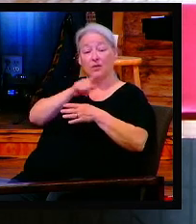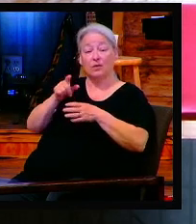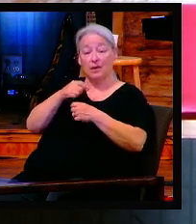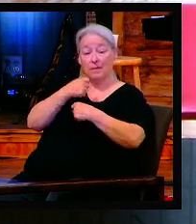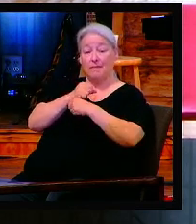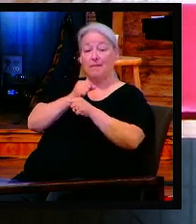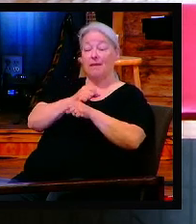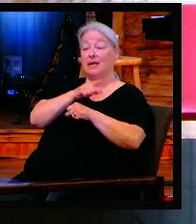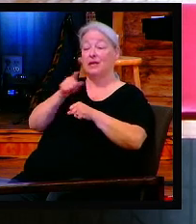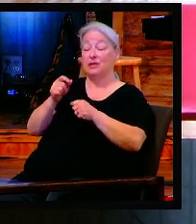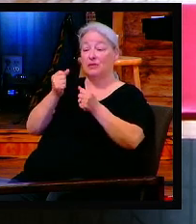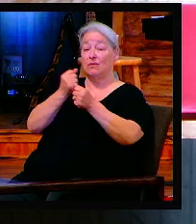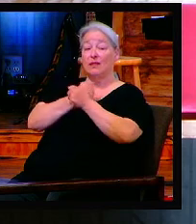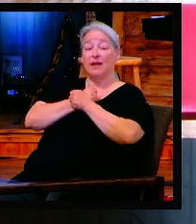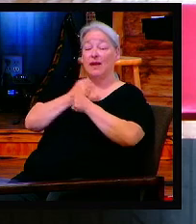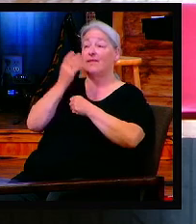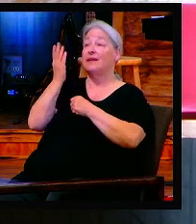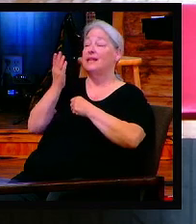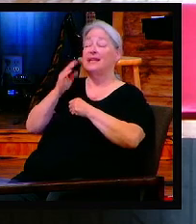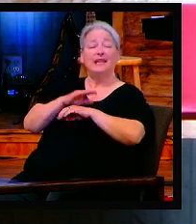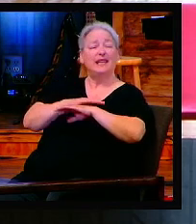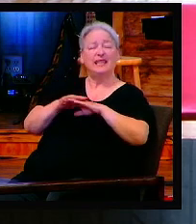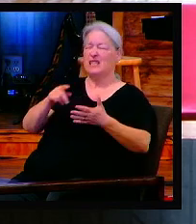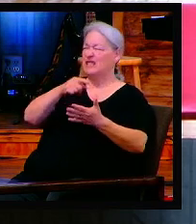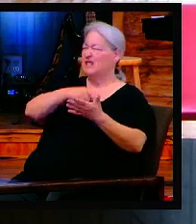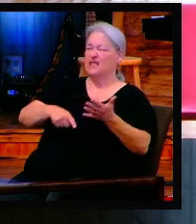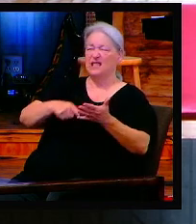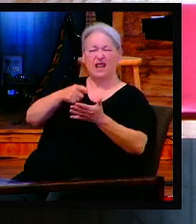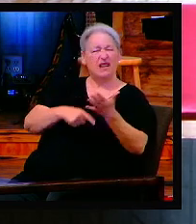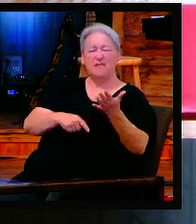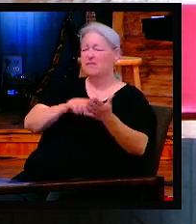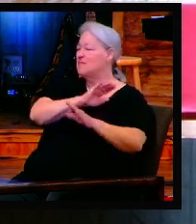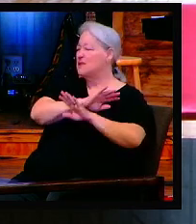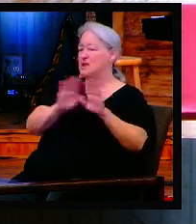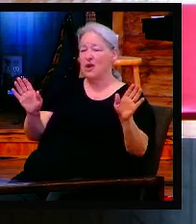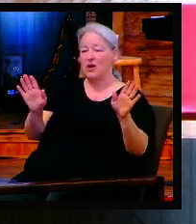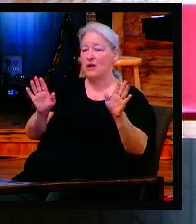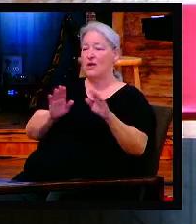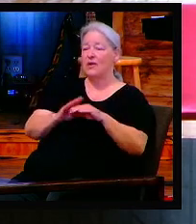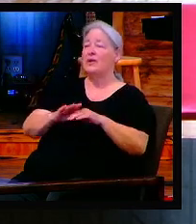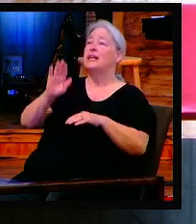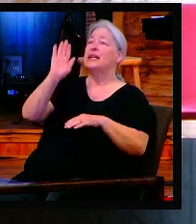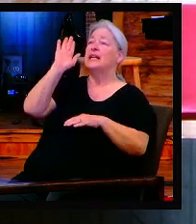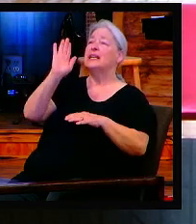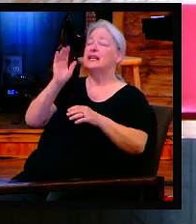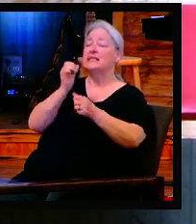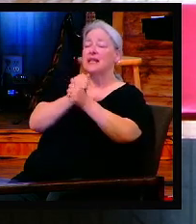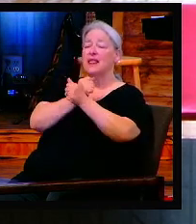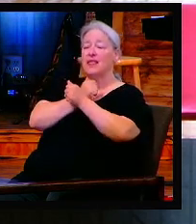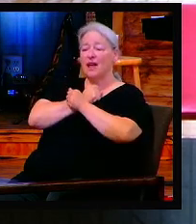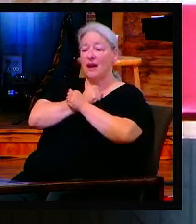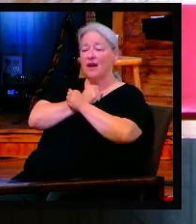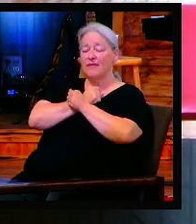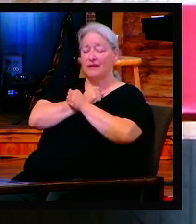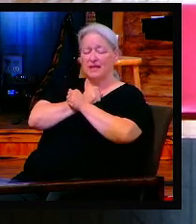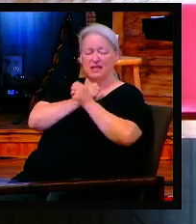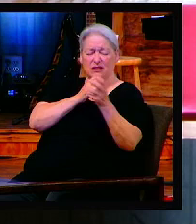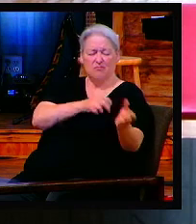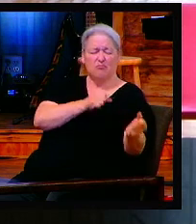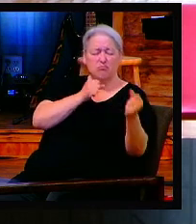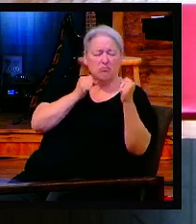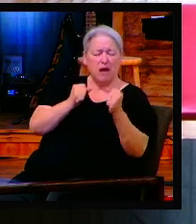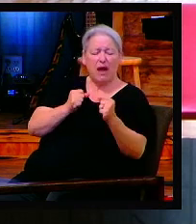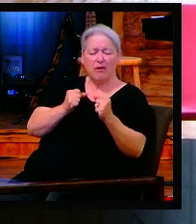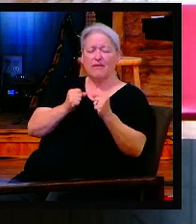doesn't, he doesn't just condemn. He doesn't condemn you. His love is so powerful. It is irresistible.